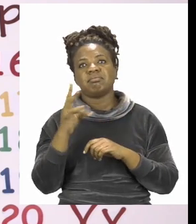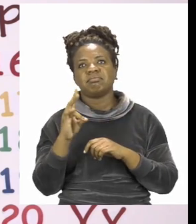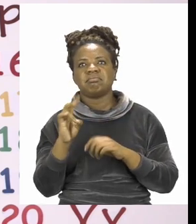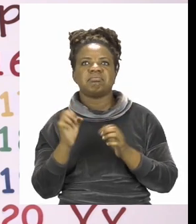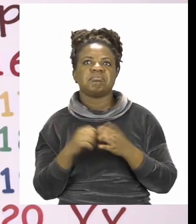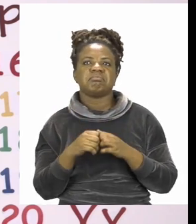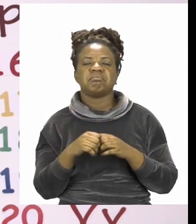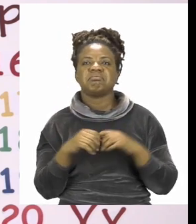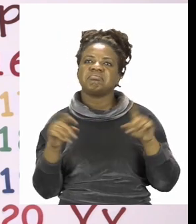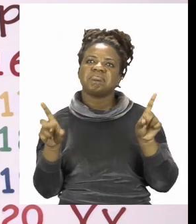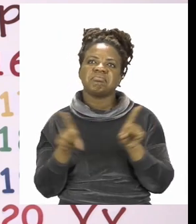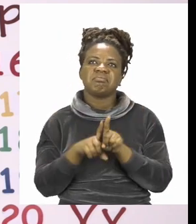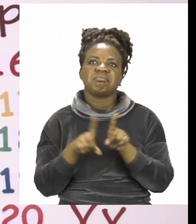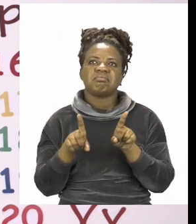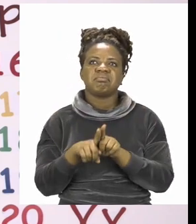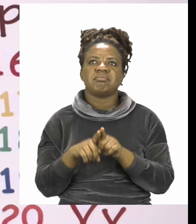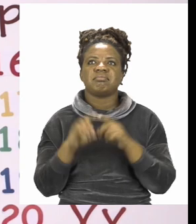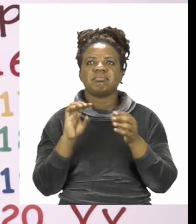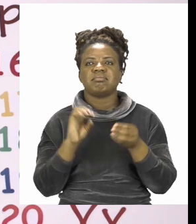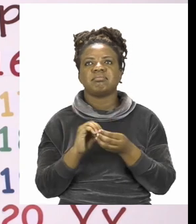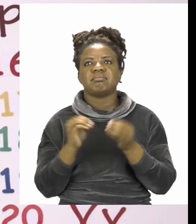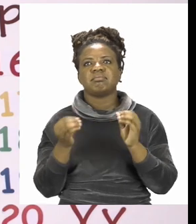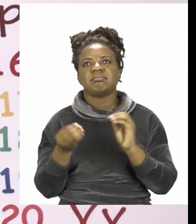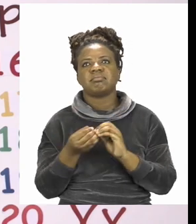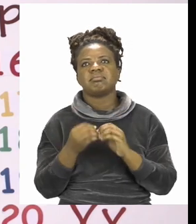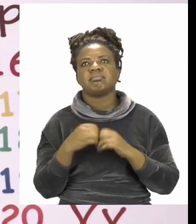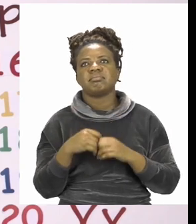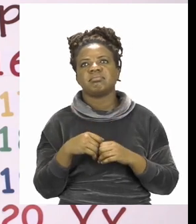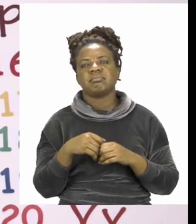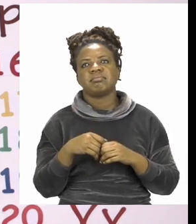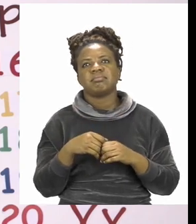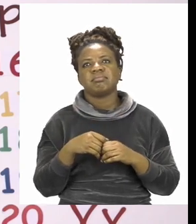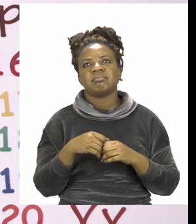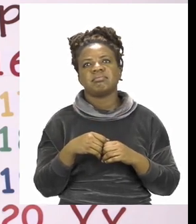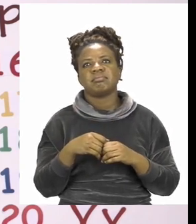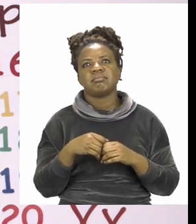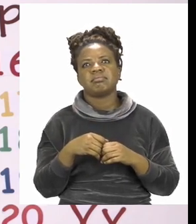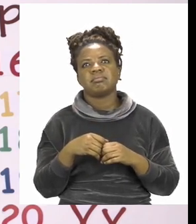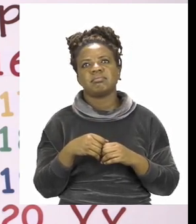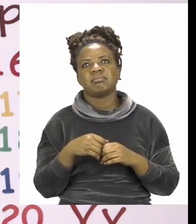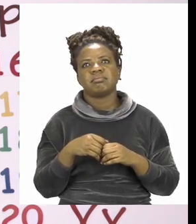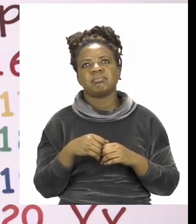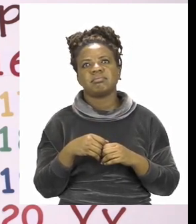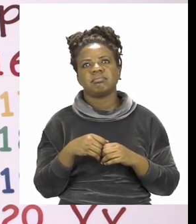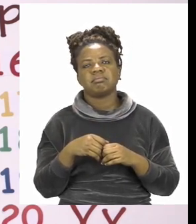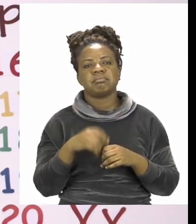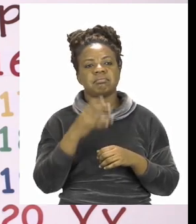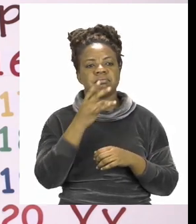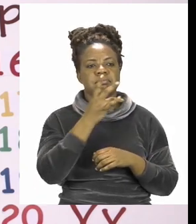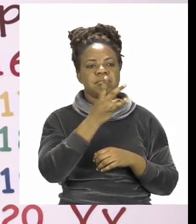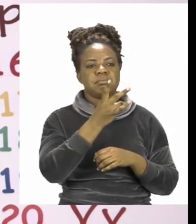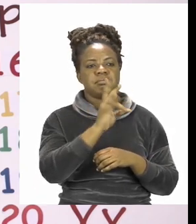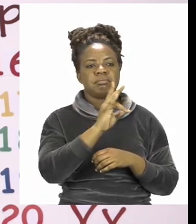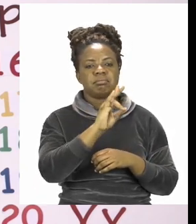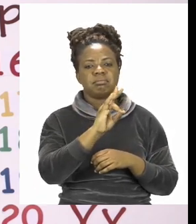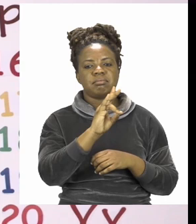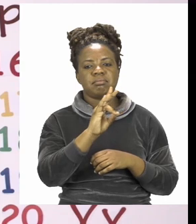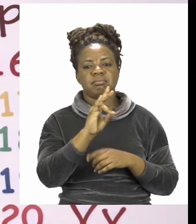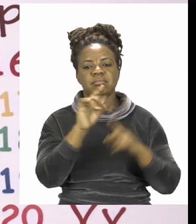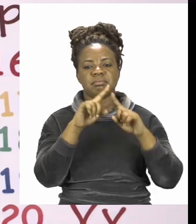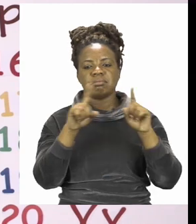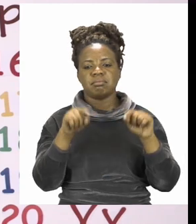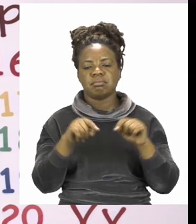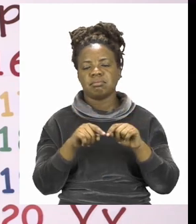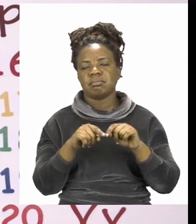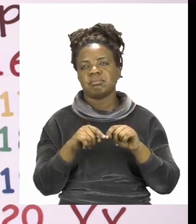looks like it's the same number and that's true. Even though they belong in the same family of the 70s